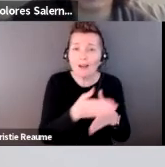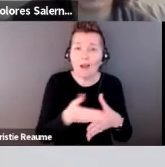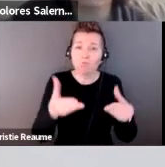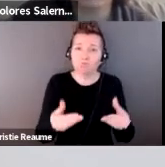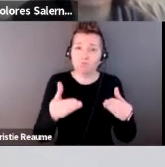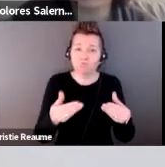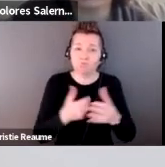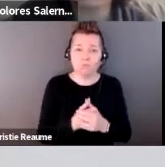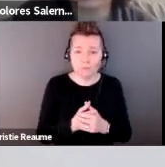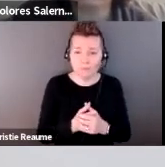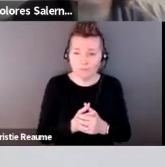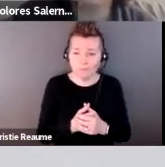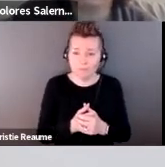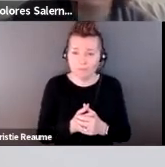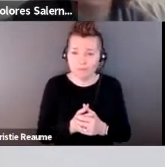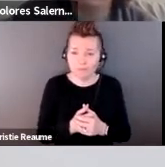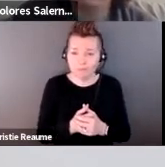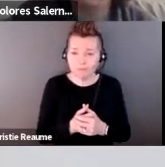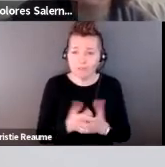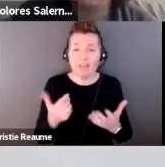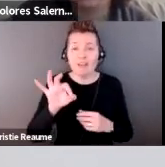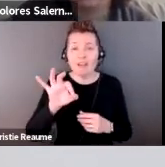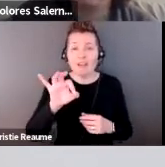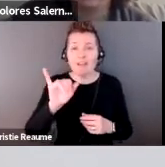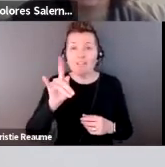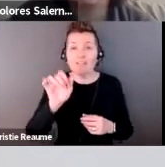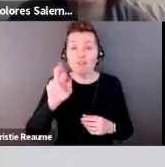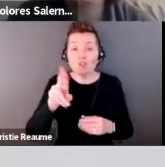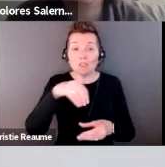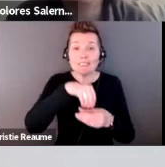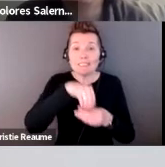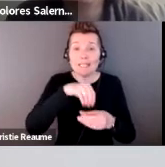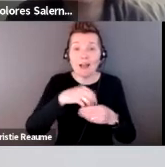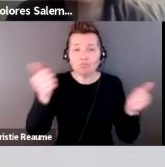and with many over a long period of time. Next slide please.